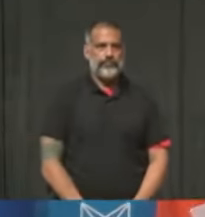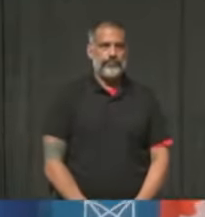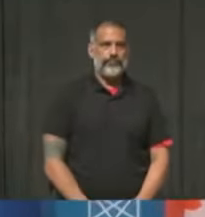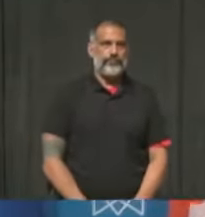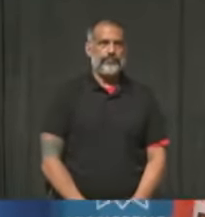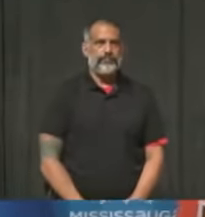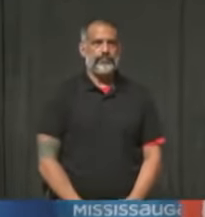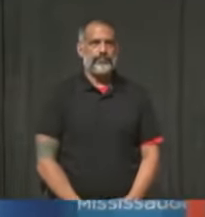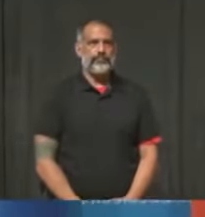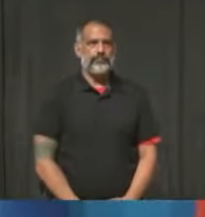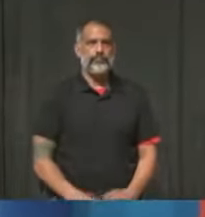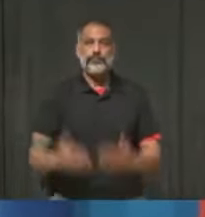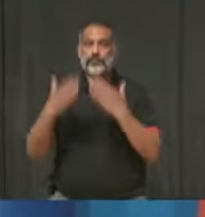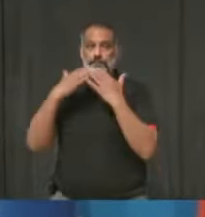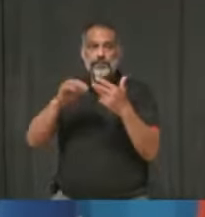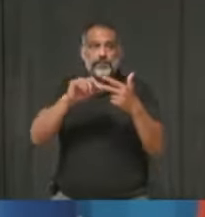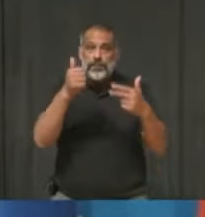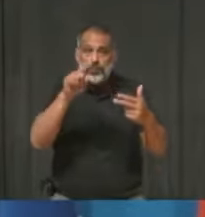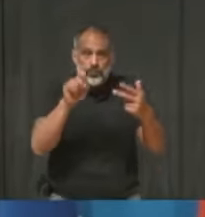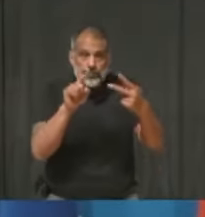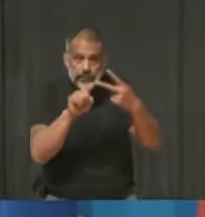Thank you, Steve. you have a follow-up? Yep.